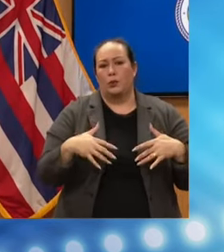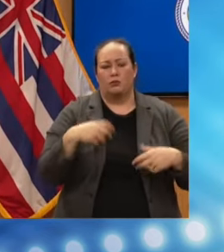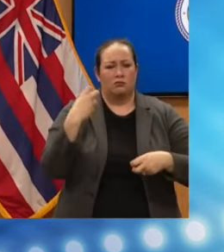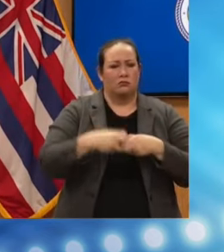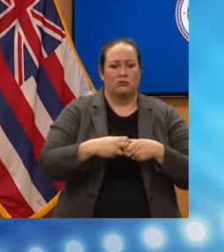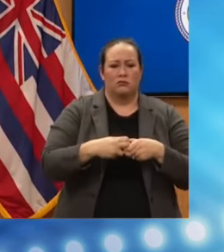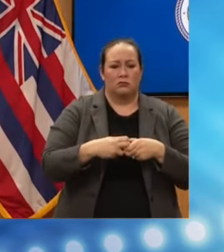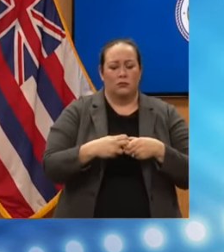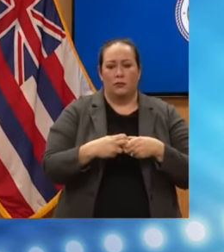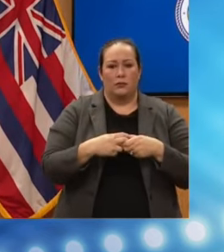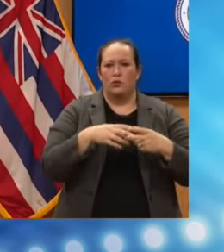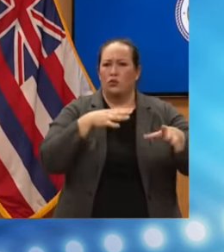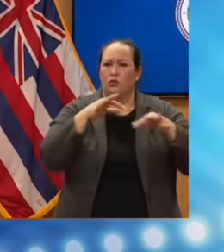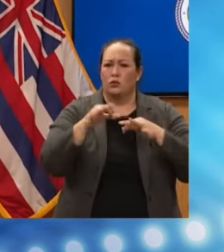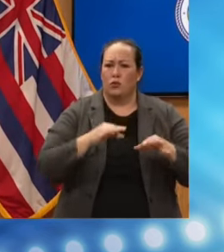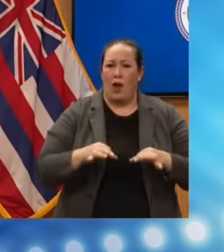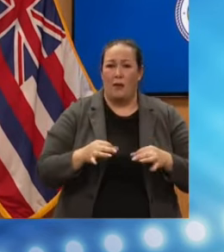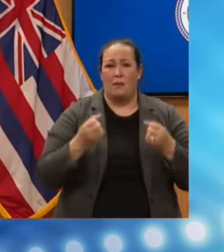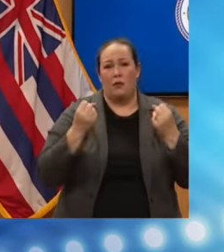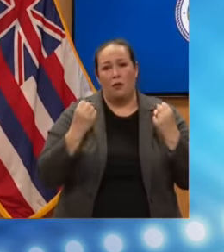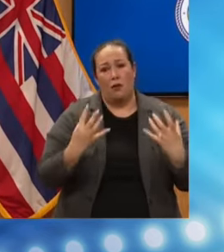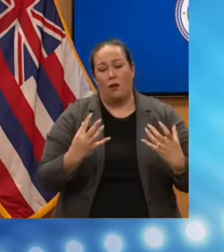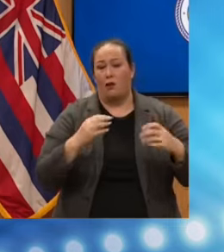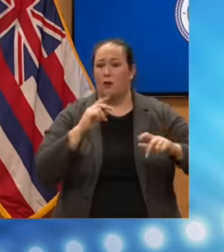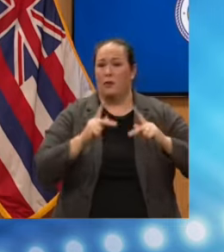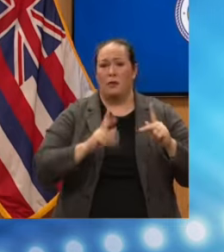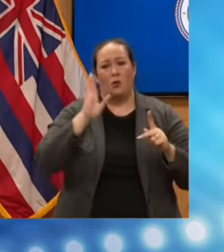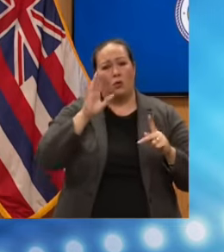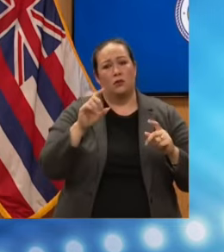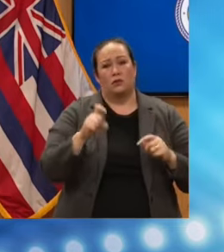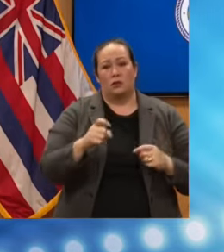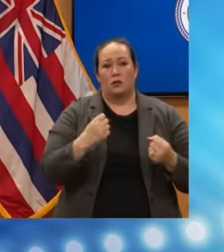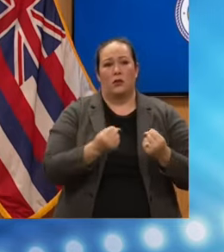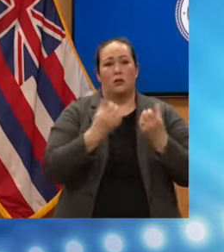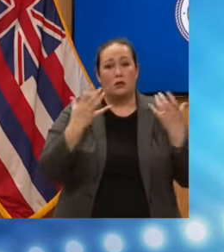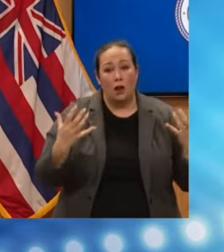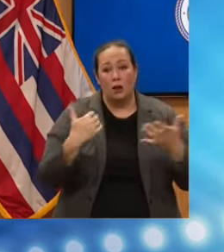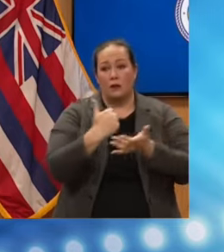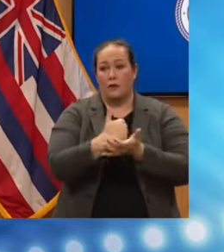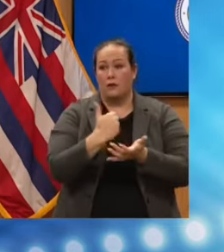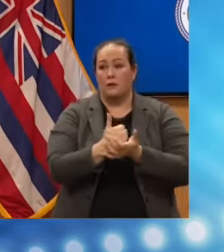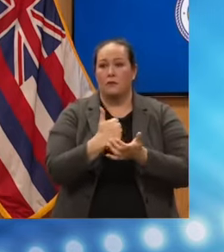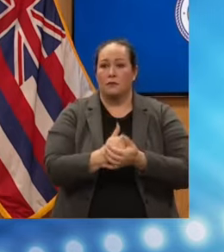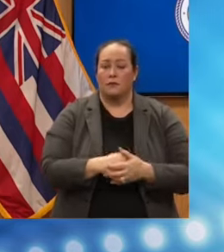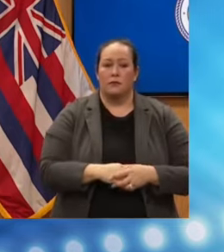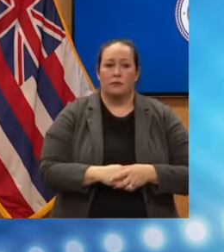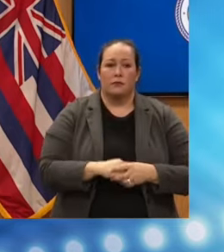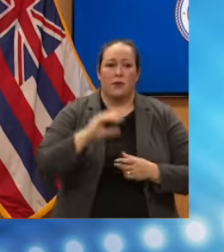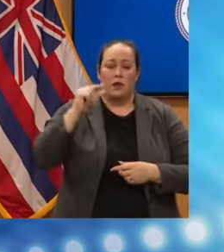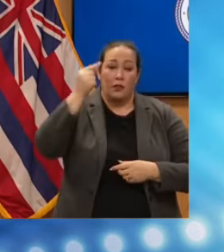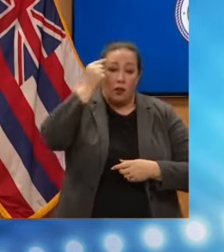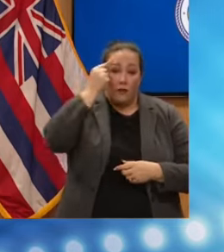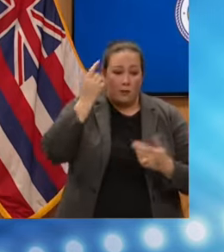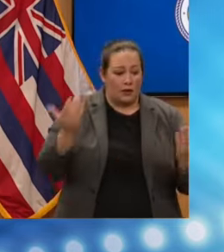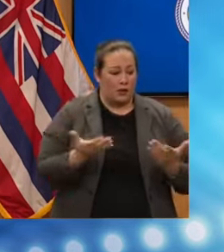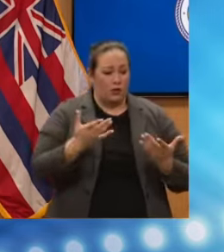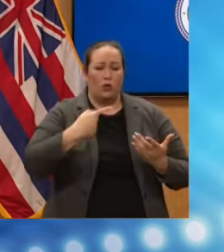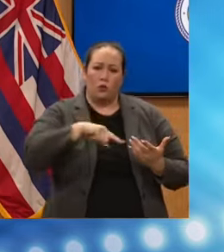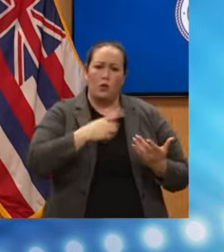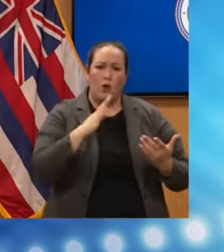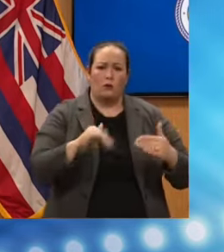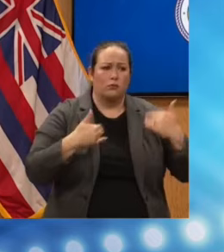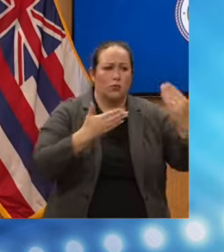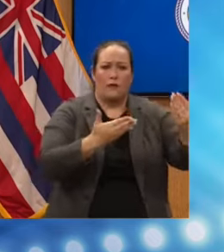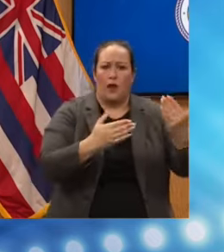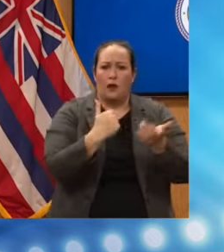describe. But there are lots of people that will need a lot of help. And our goal as government is to provide that help to people.